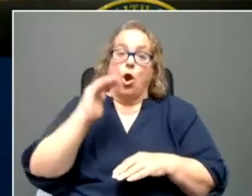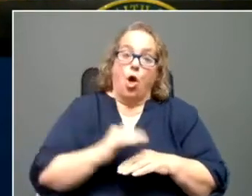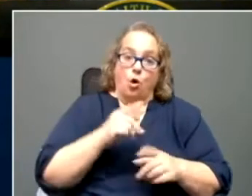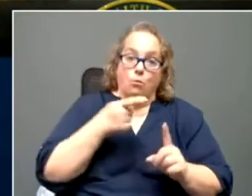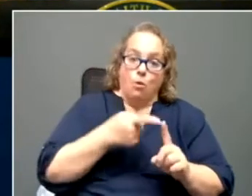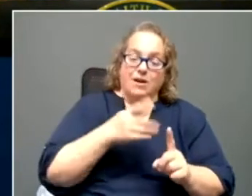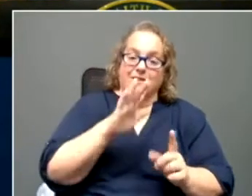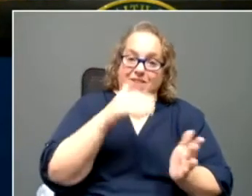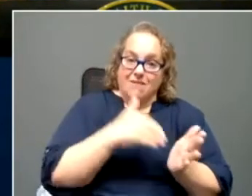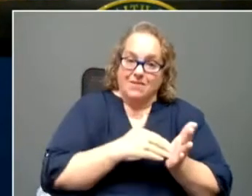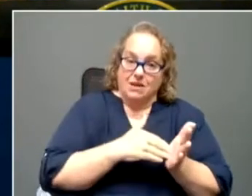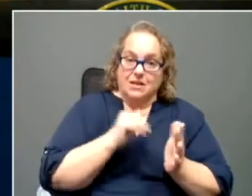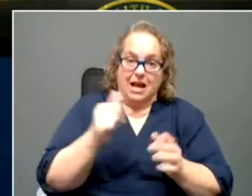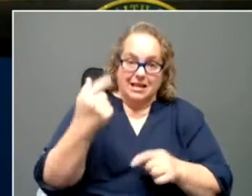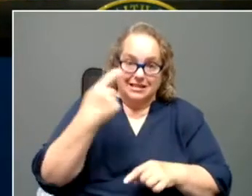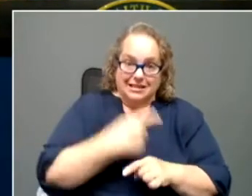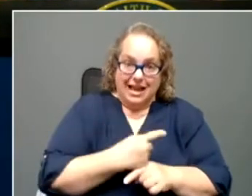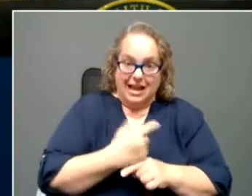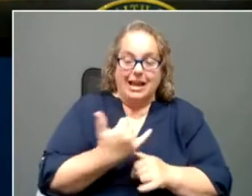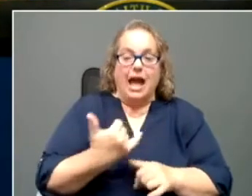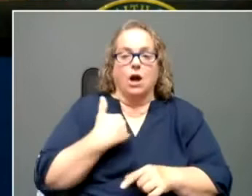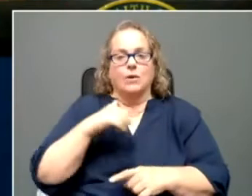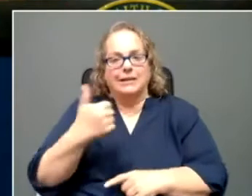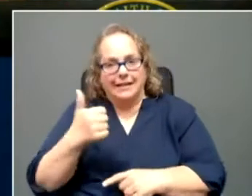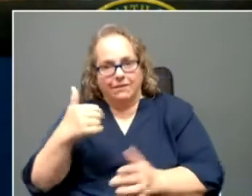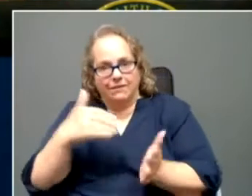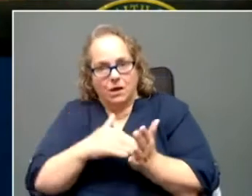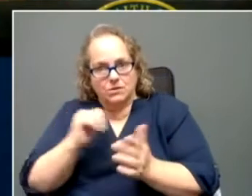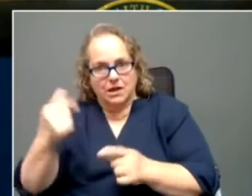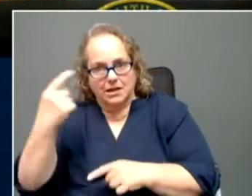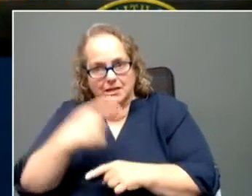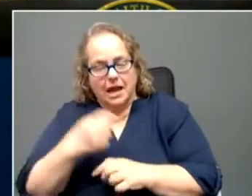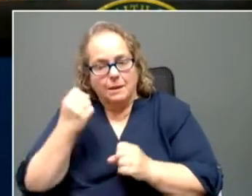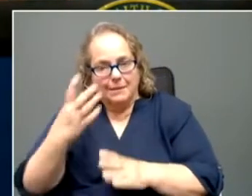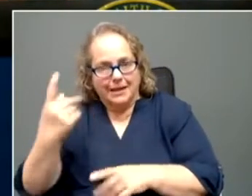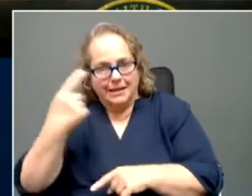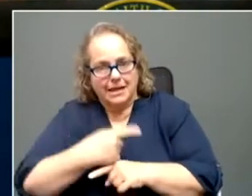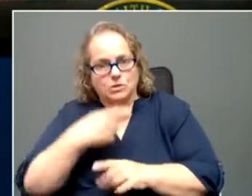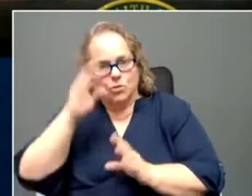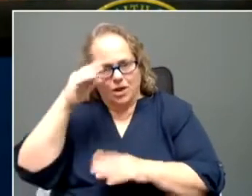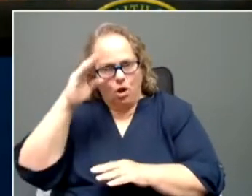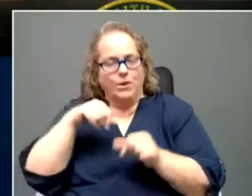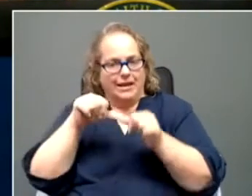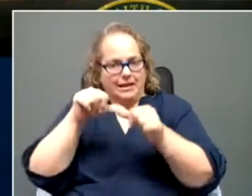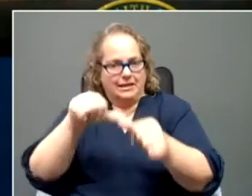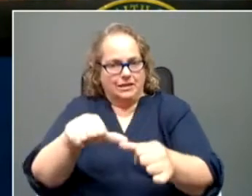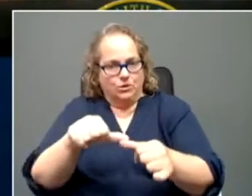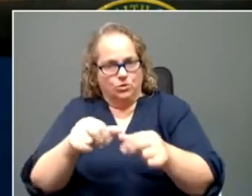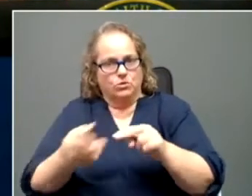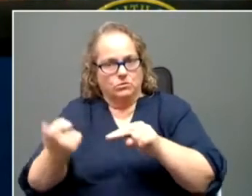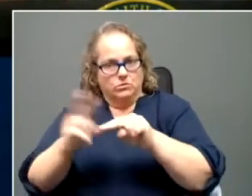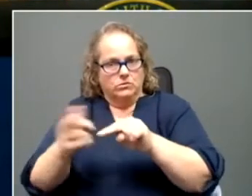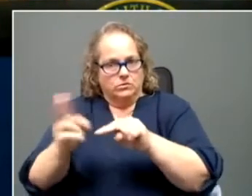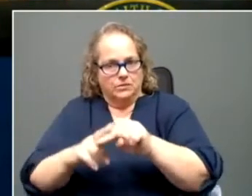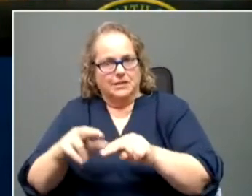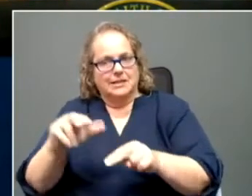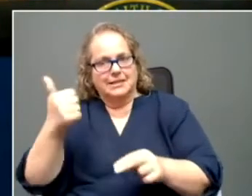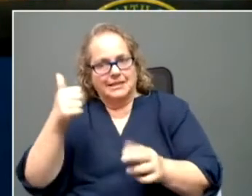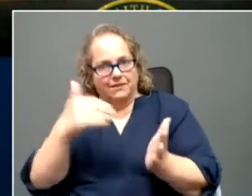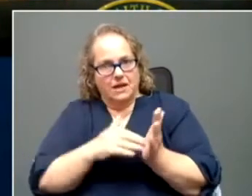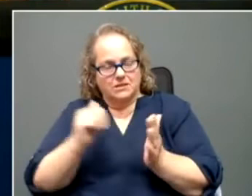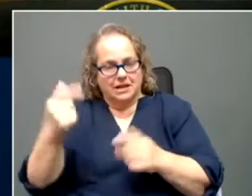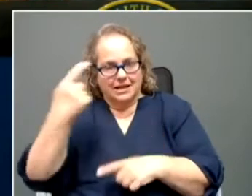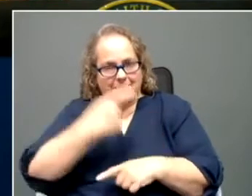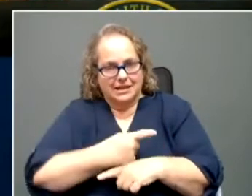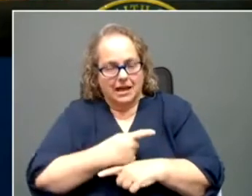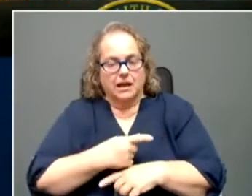little below a day. We've been hitting 10 on many days and we hope that we'll do that, uh, moving forward. And later this week, we may have